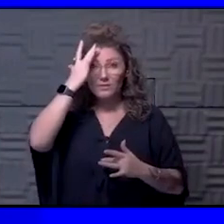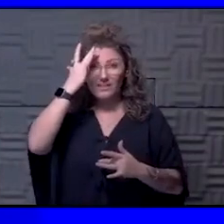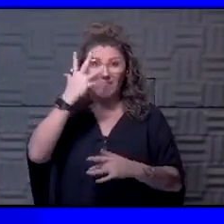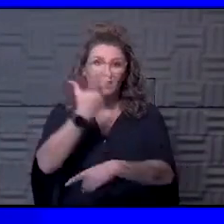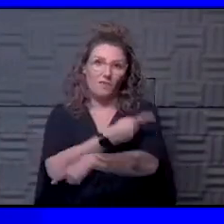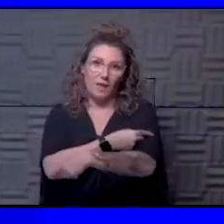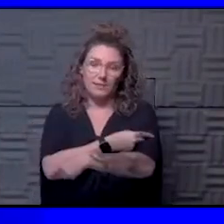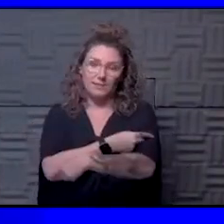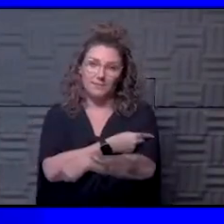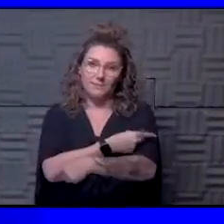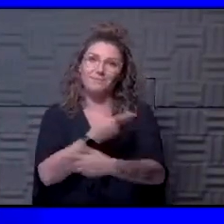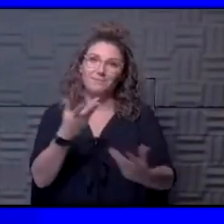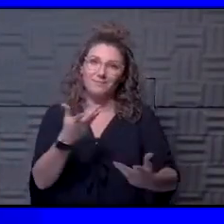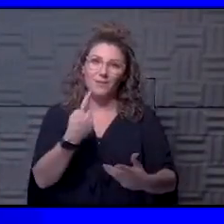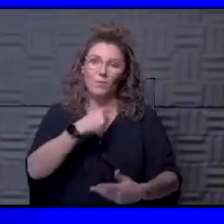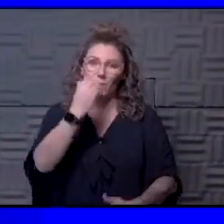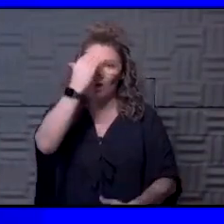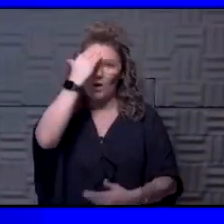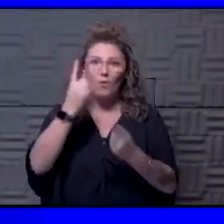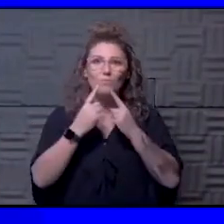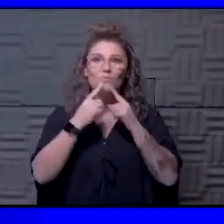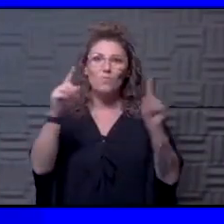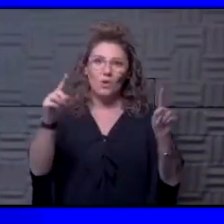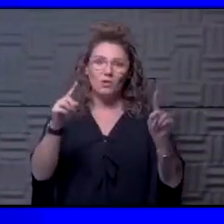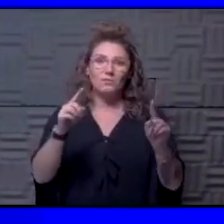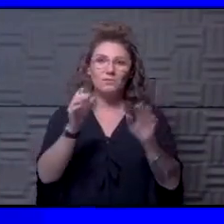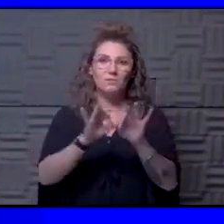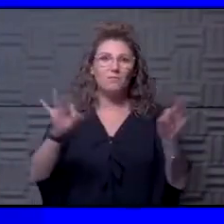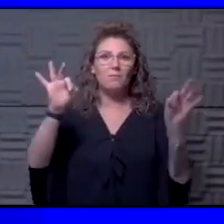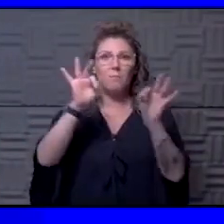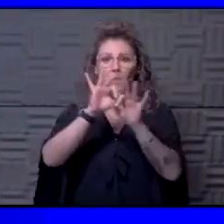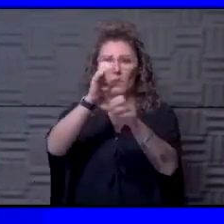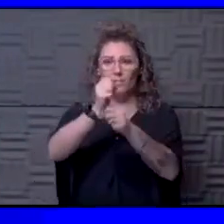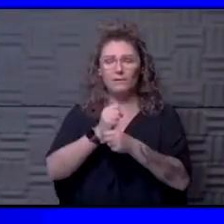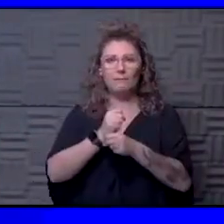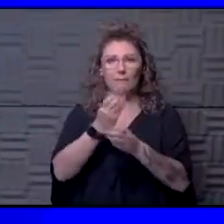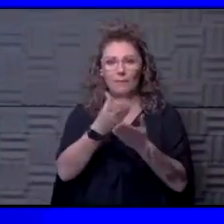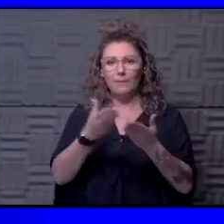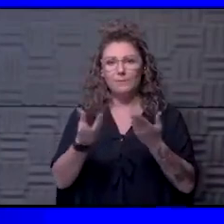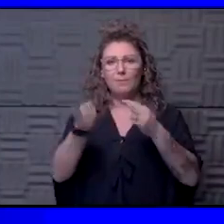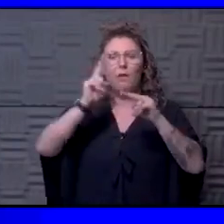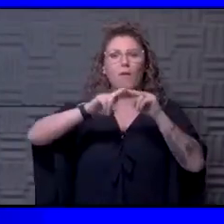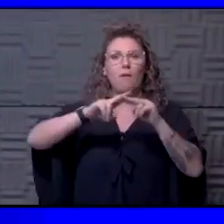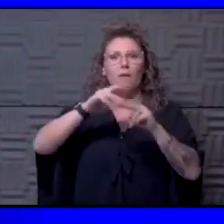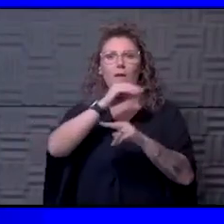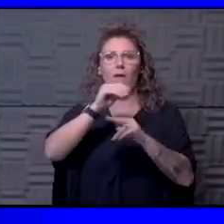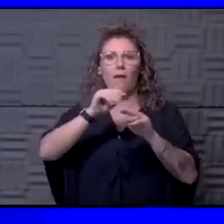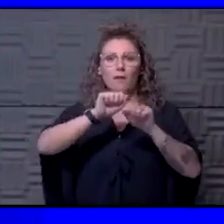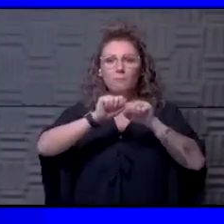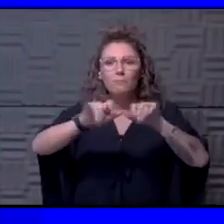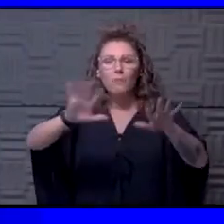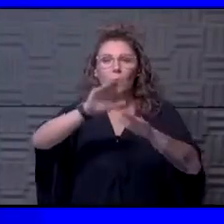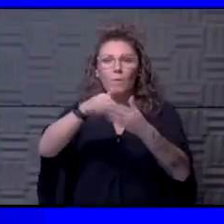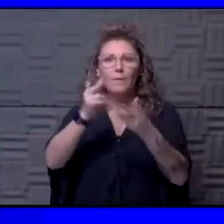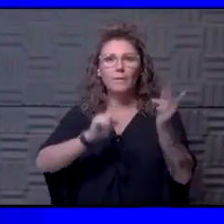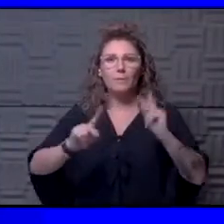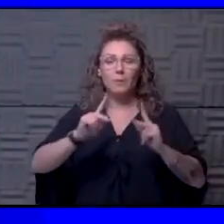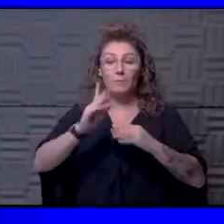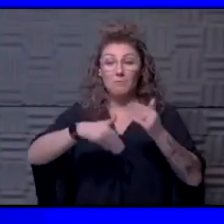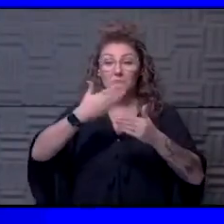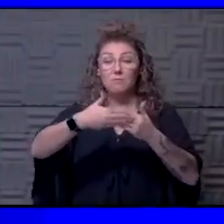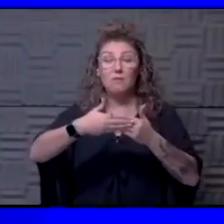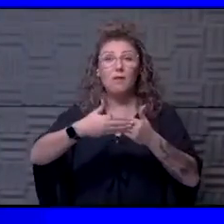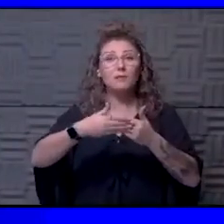the vaccine. So we, we know that works. It's going to be important to get supply up and get that to all the people. Um, next, you know, really